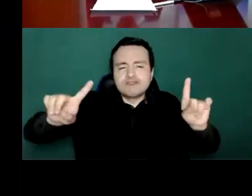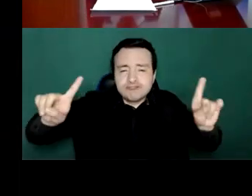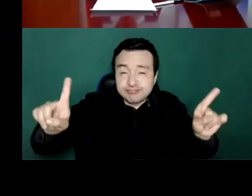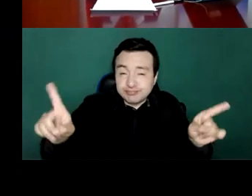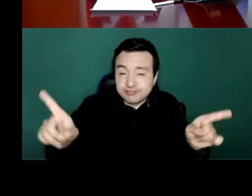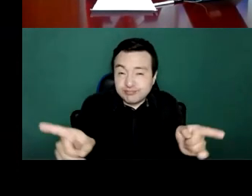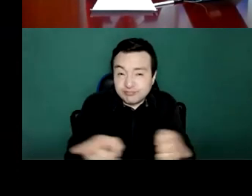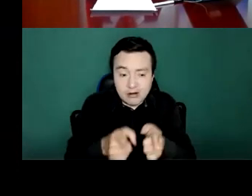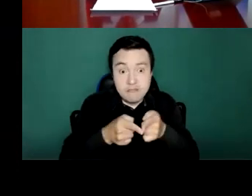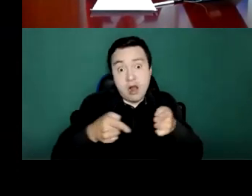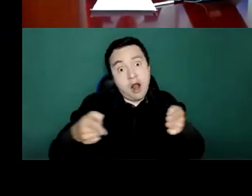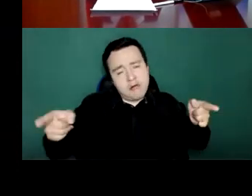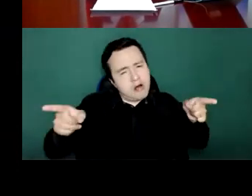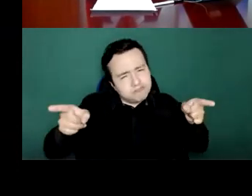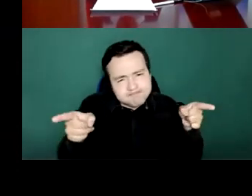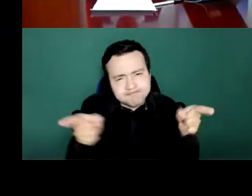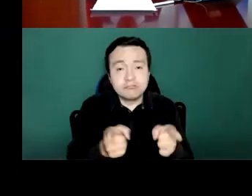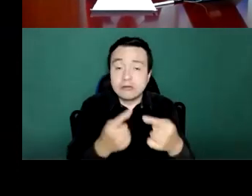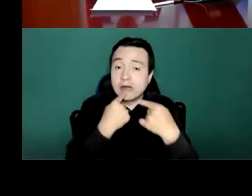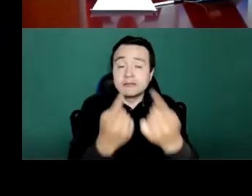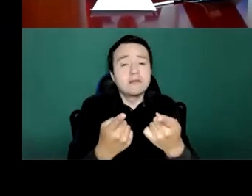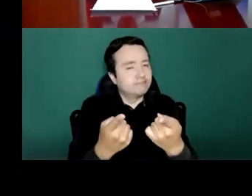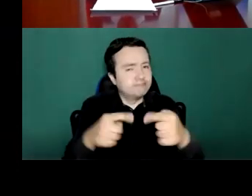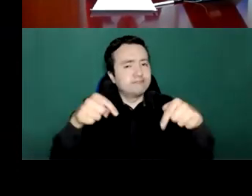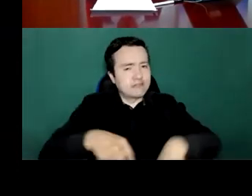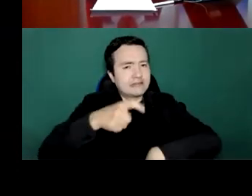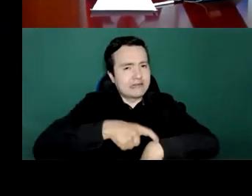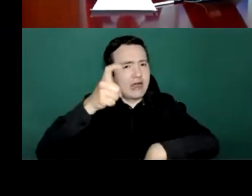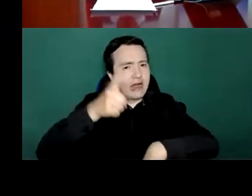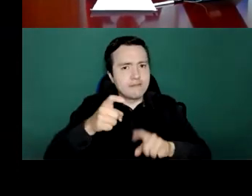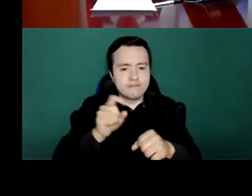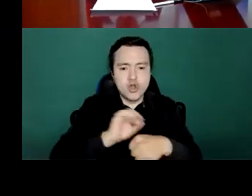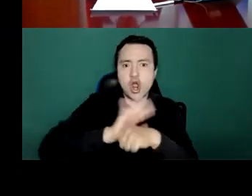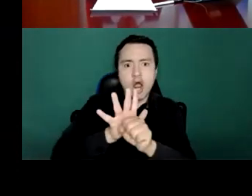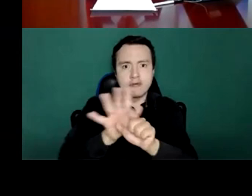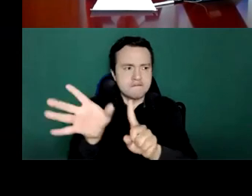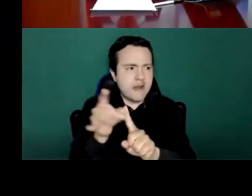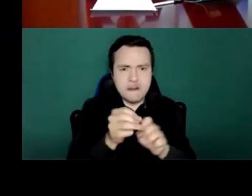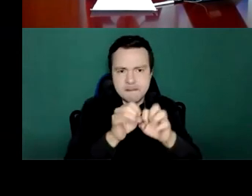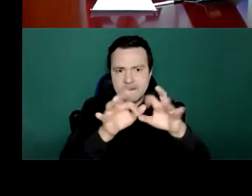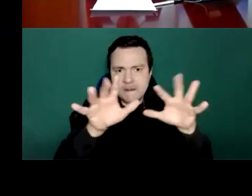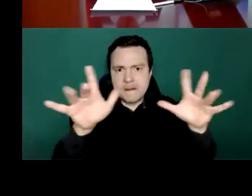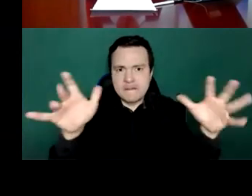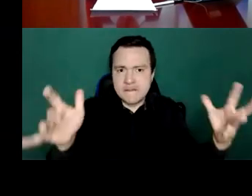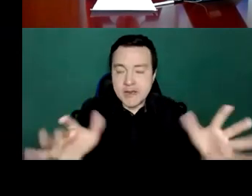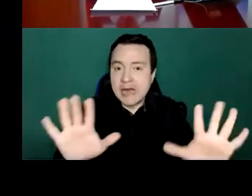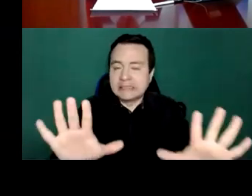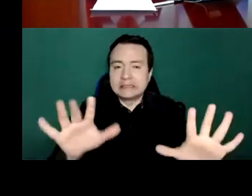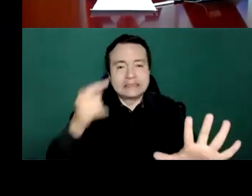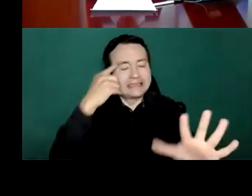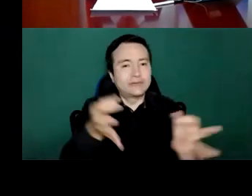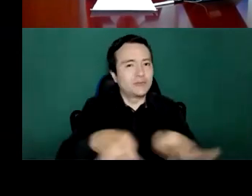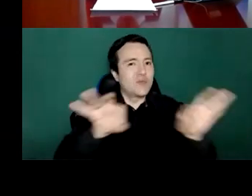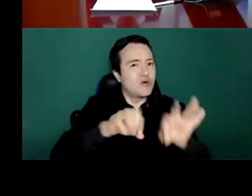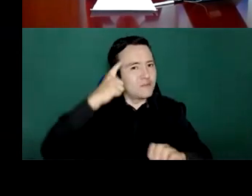calls for a whole of government, whole of society approach, focusing on the vulnerable populations because